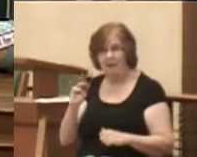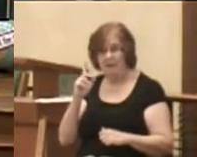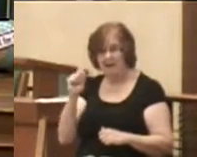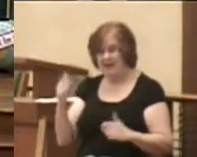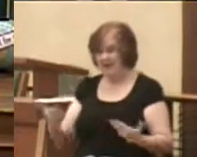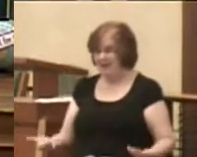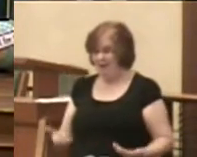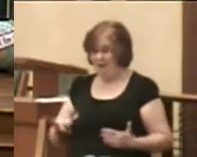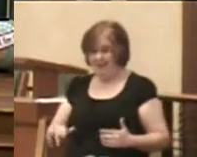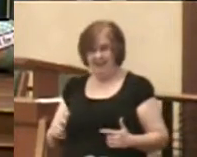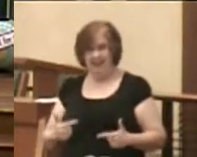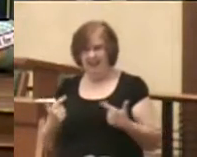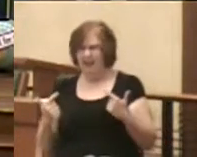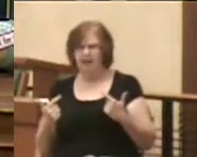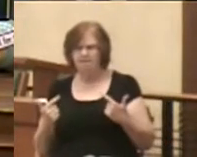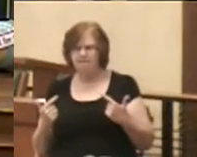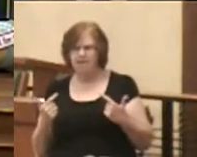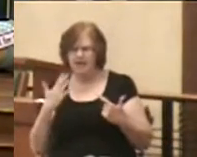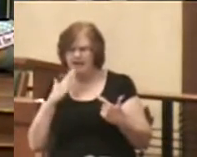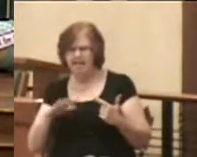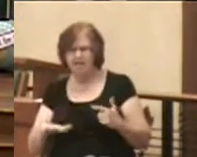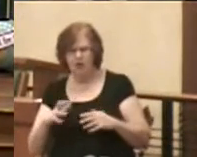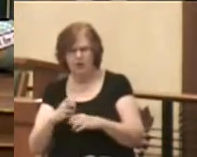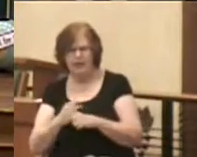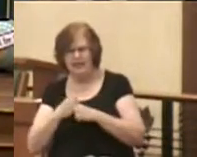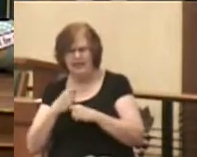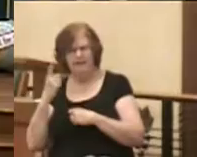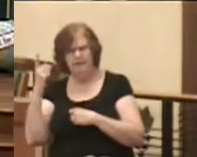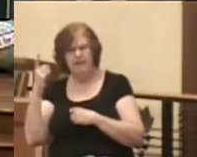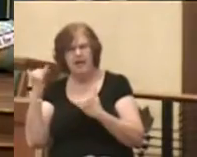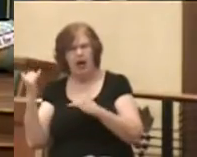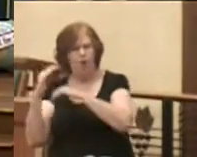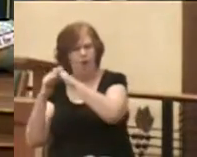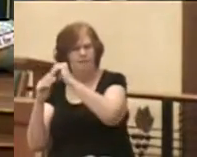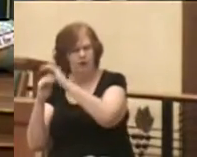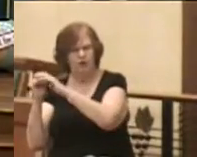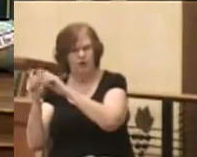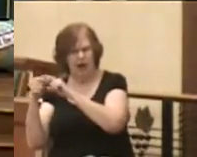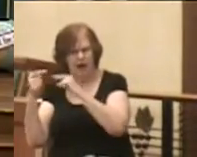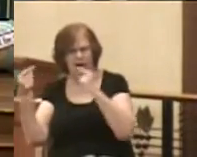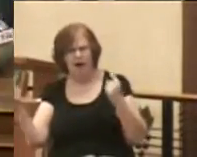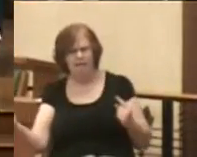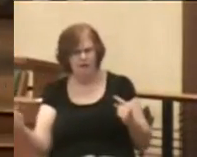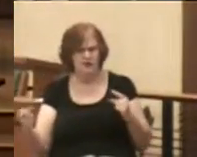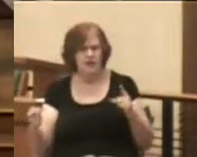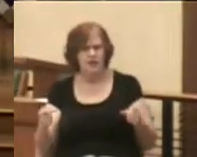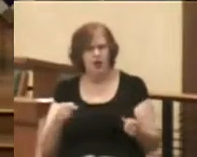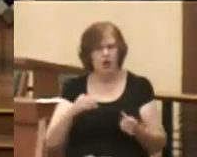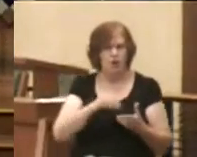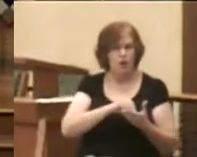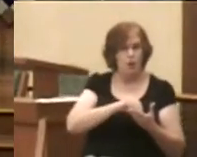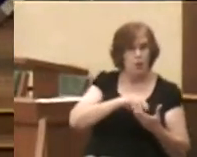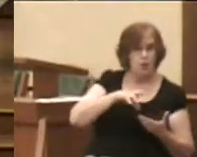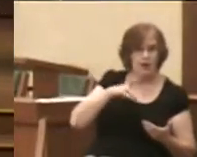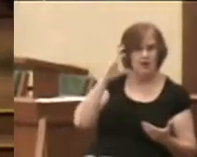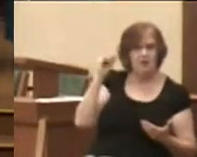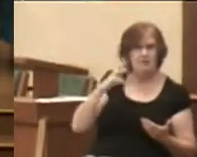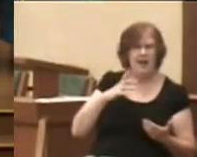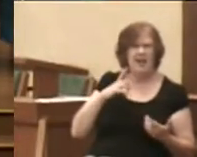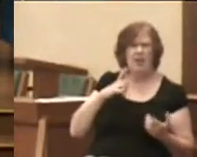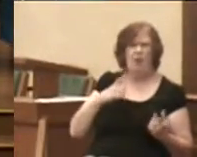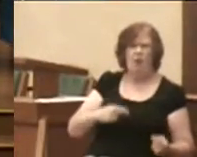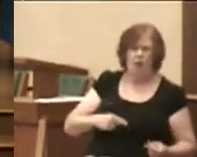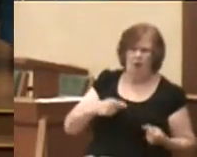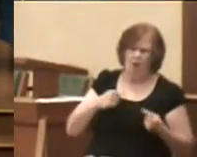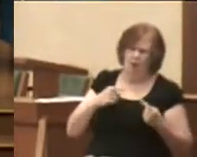received only evil things and now he is comforted. Conversely, the rich man is in agony